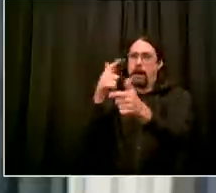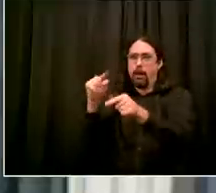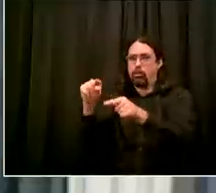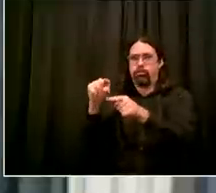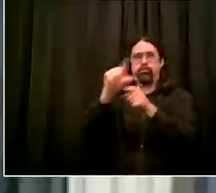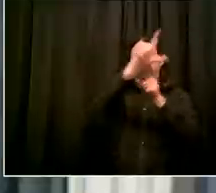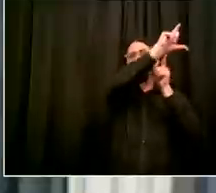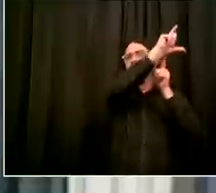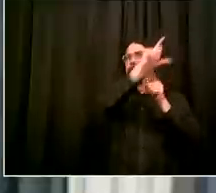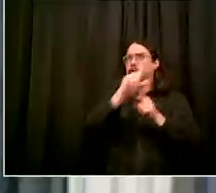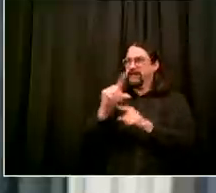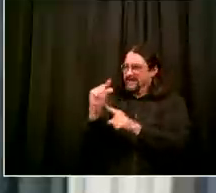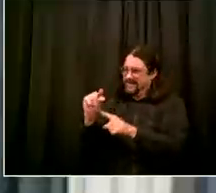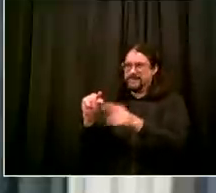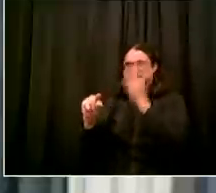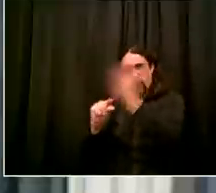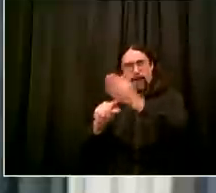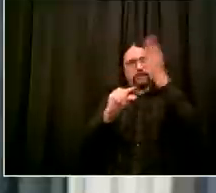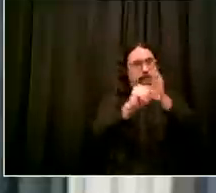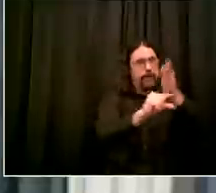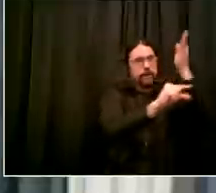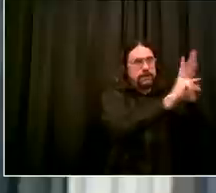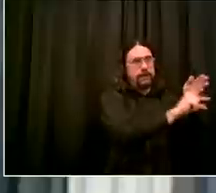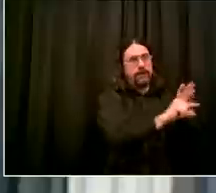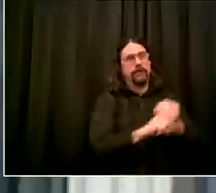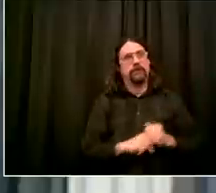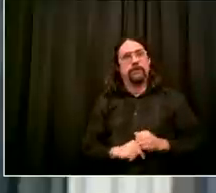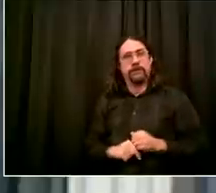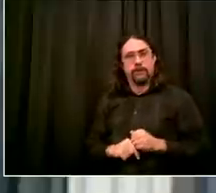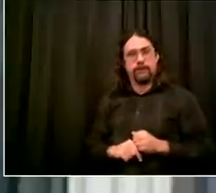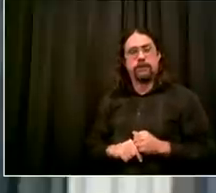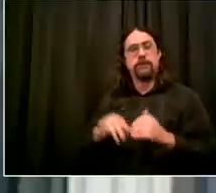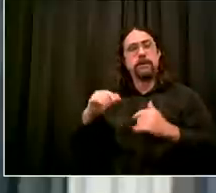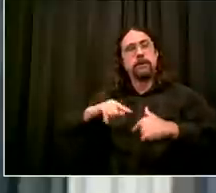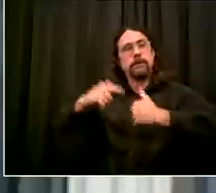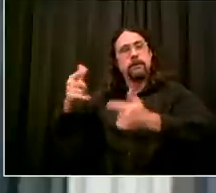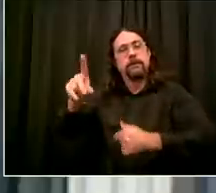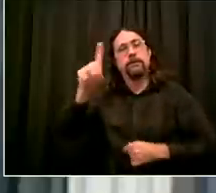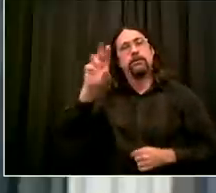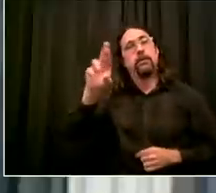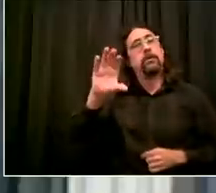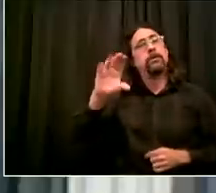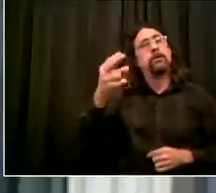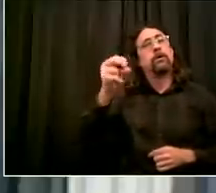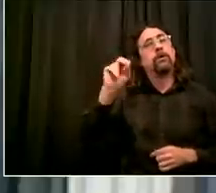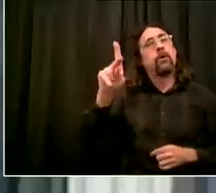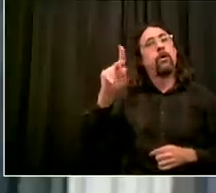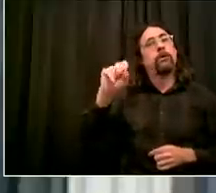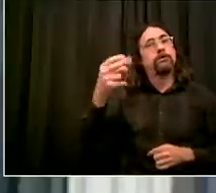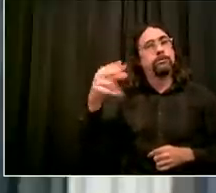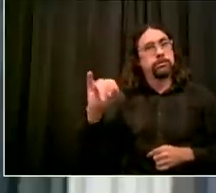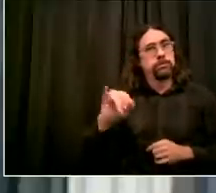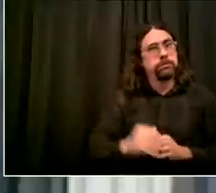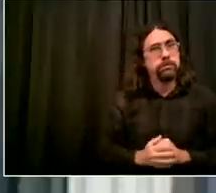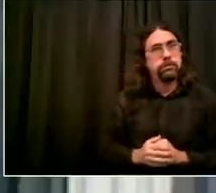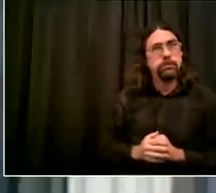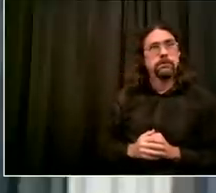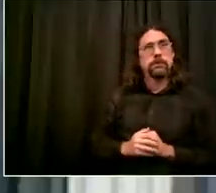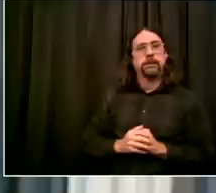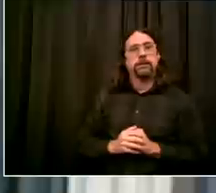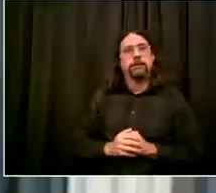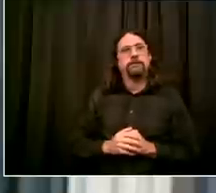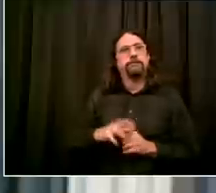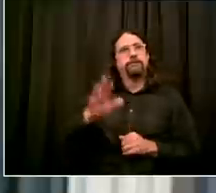masks and when when they are attending large indoor gatherings of different types so it makes it